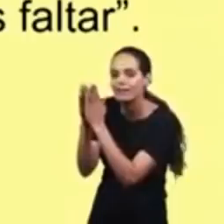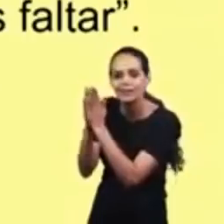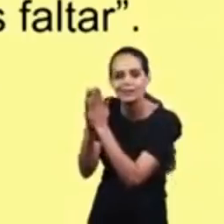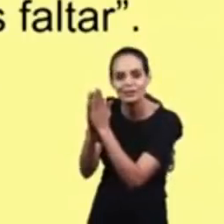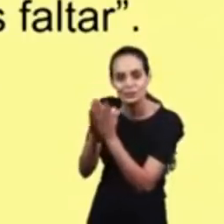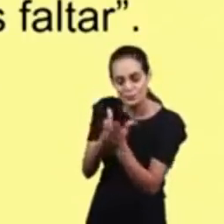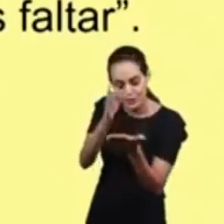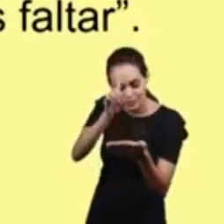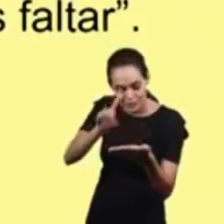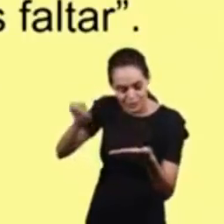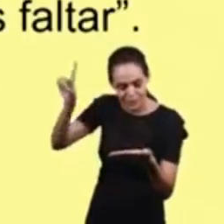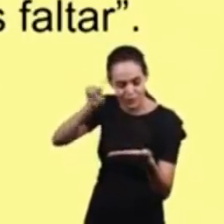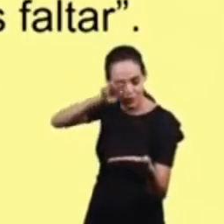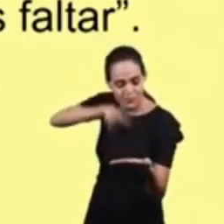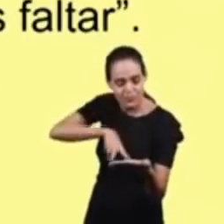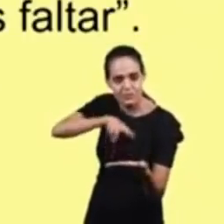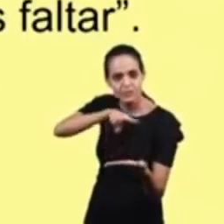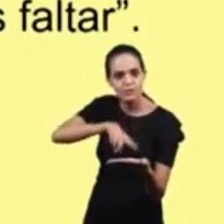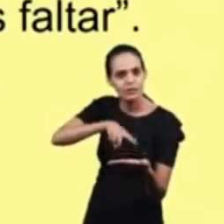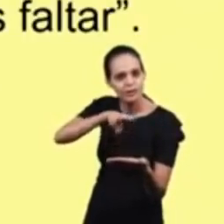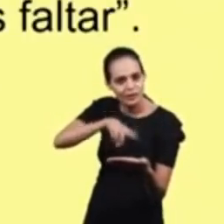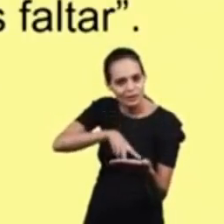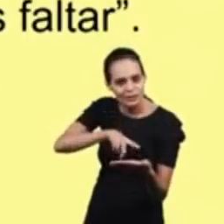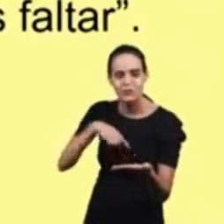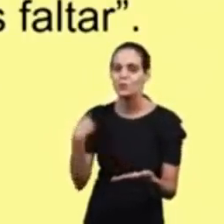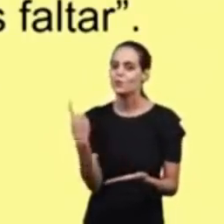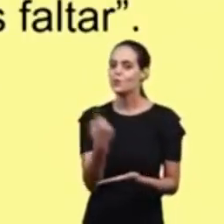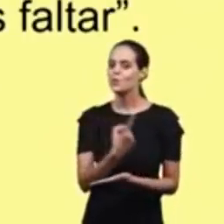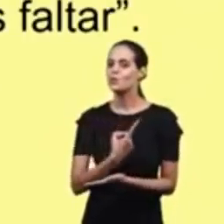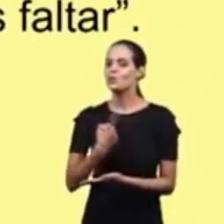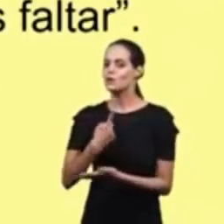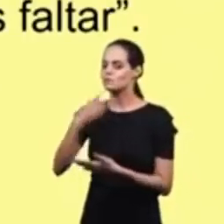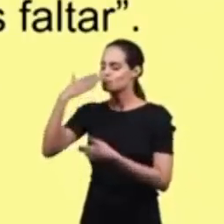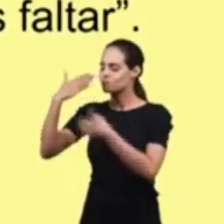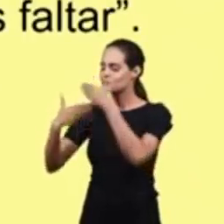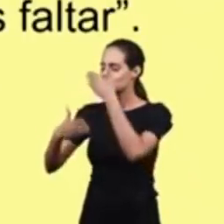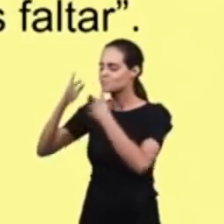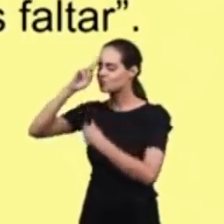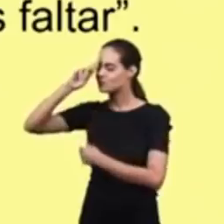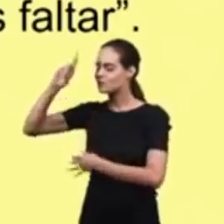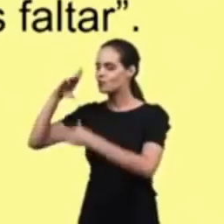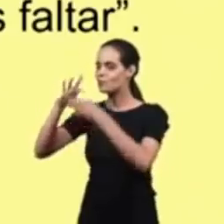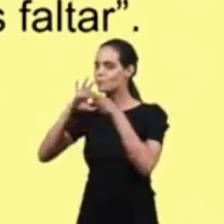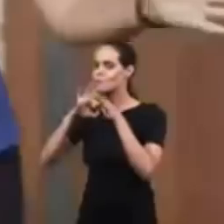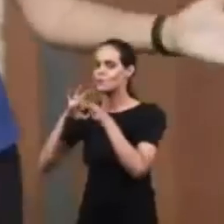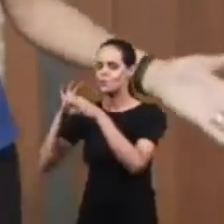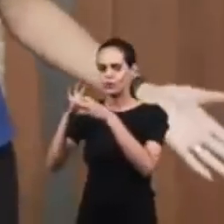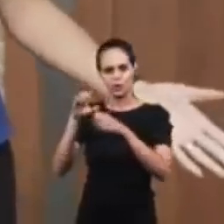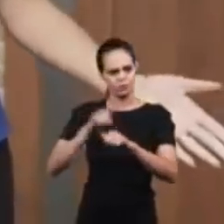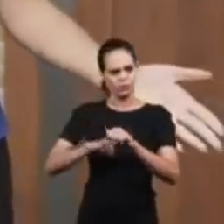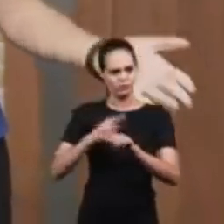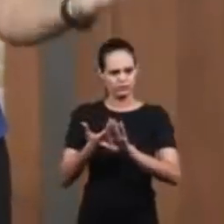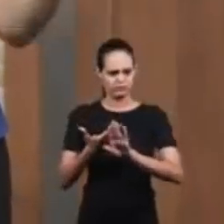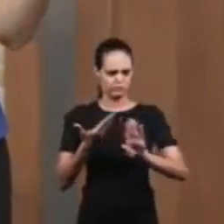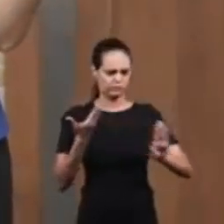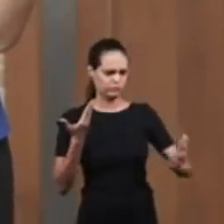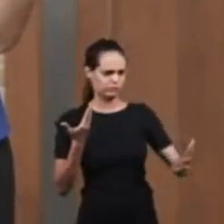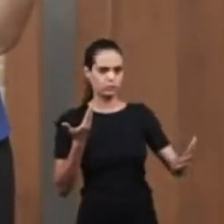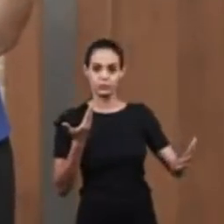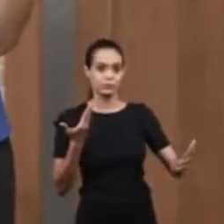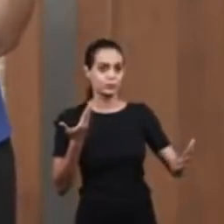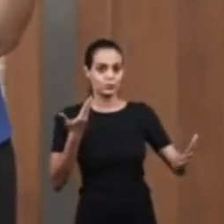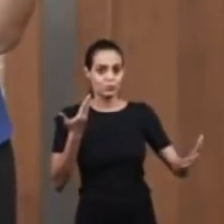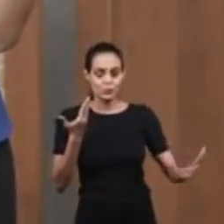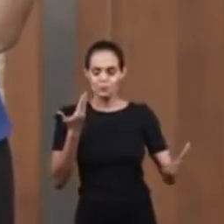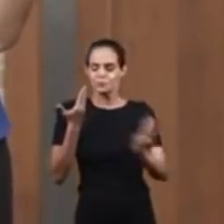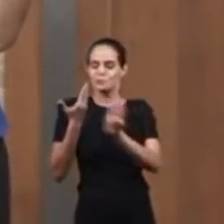Bible That way we are close to Jesus It's not the time to distance ourselves from him But it's the moment to be very close to